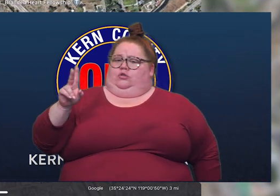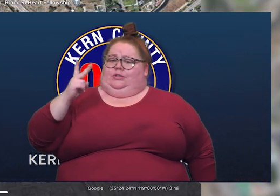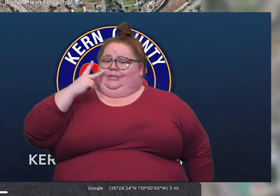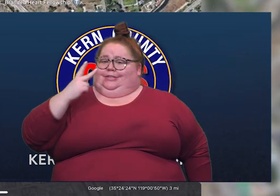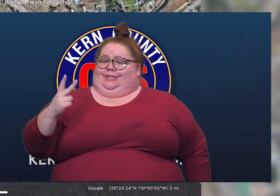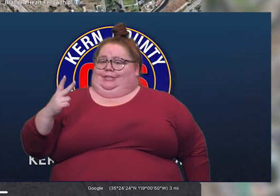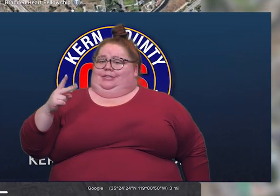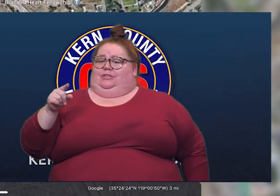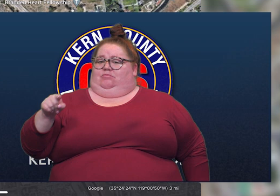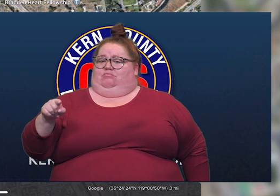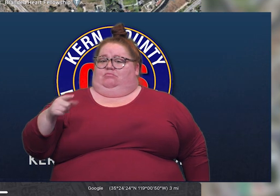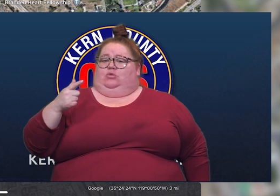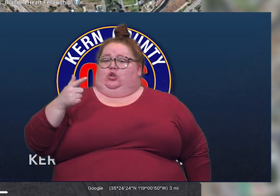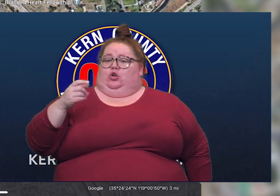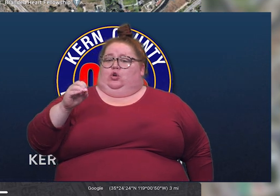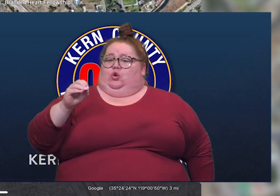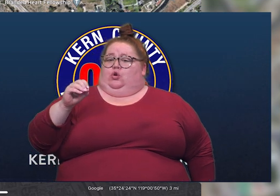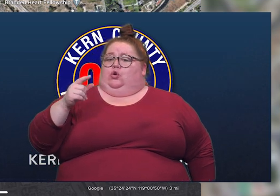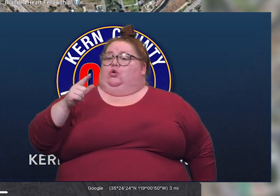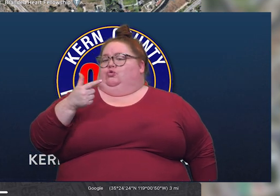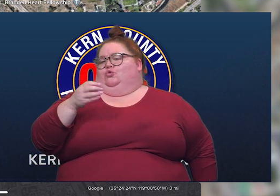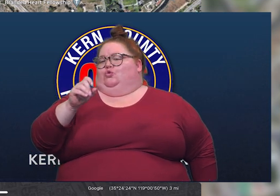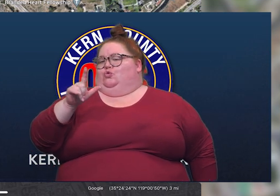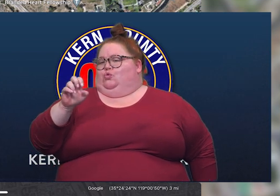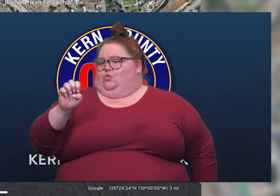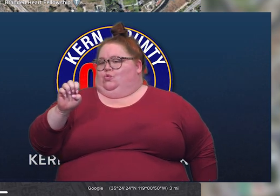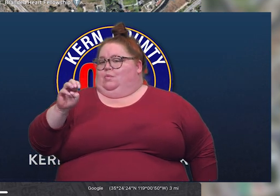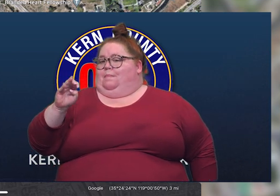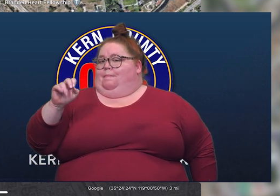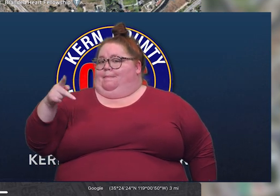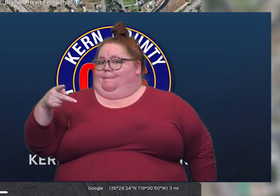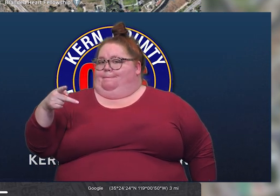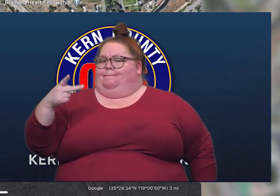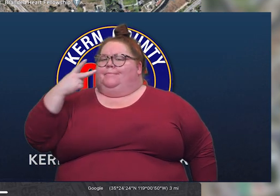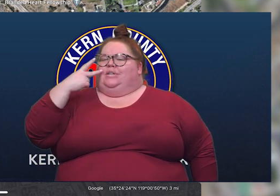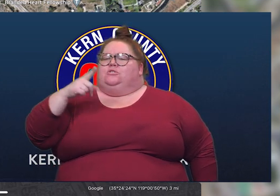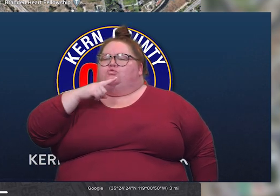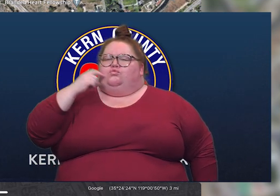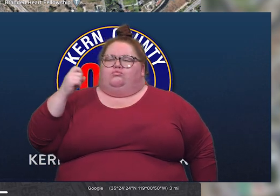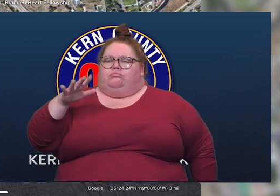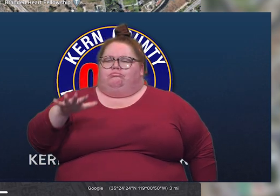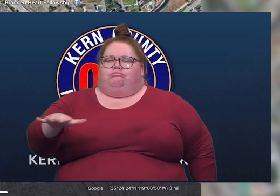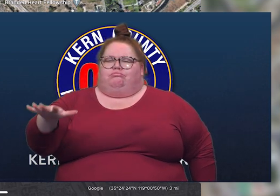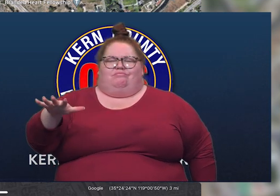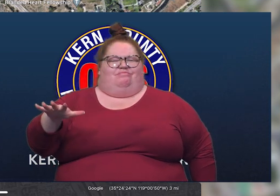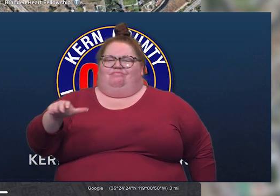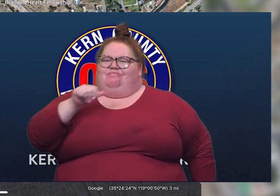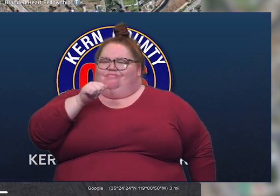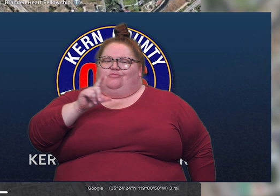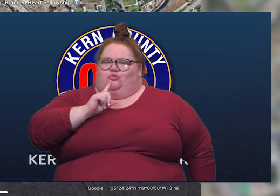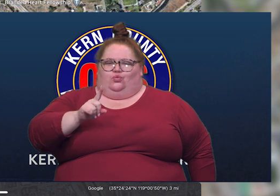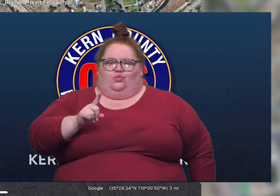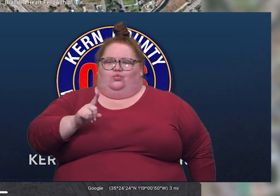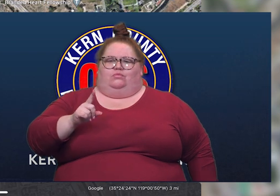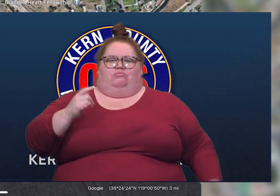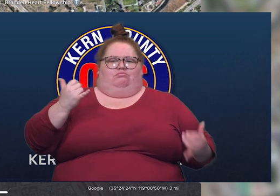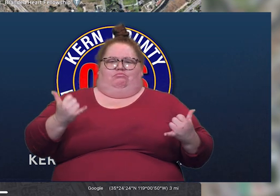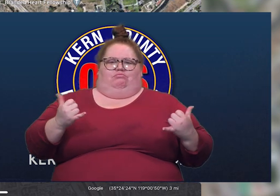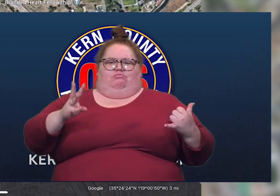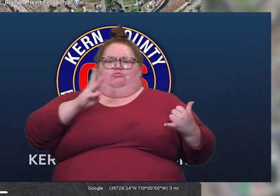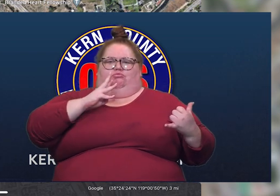the Google Maps here, it shows it dry, which we know it's not at this point. At this point, you start picking up